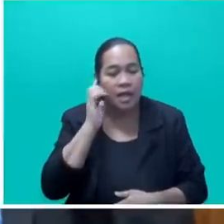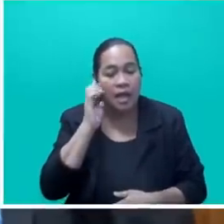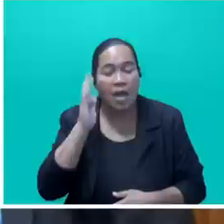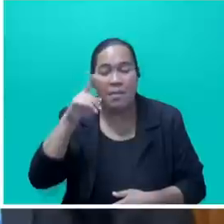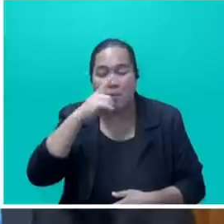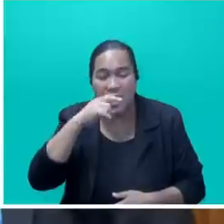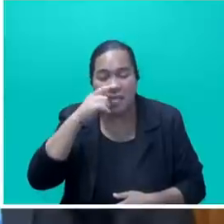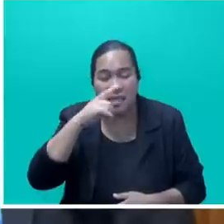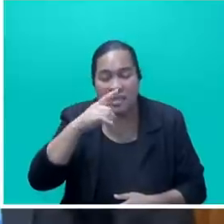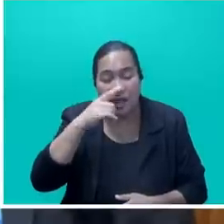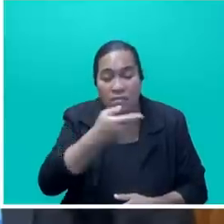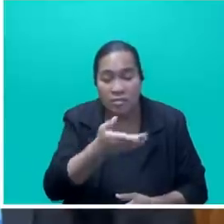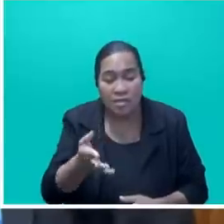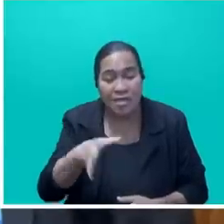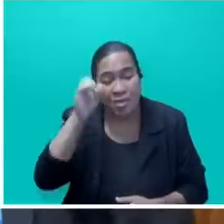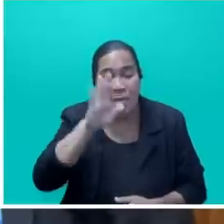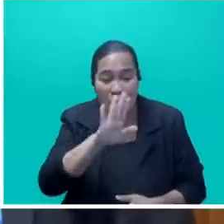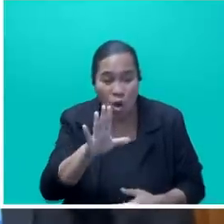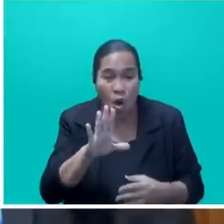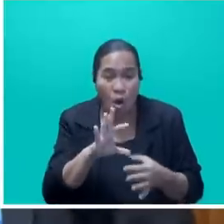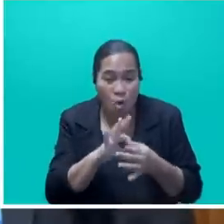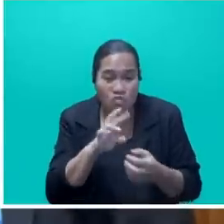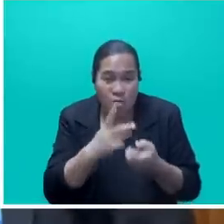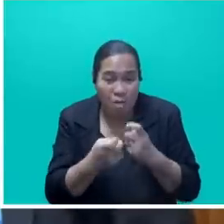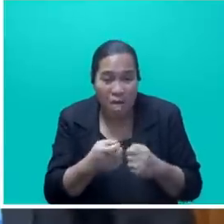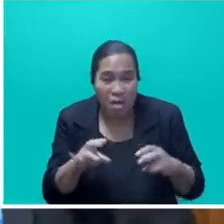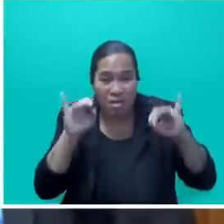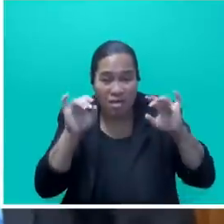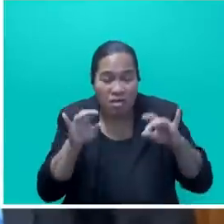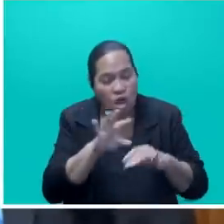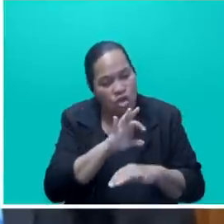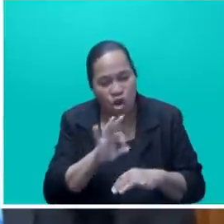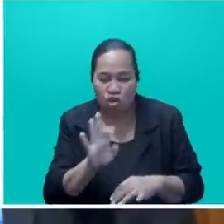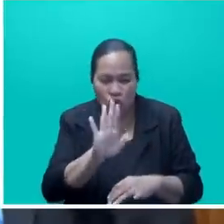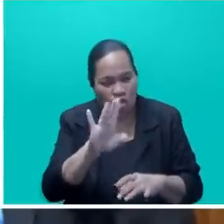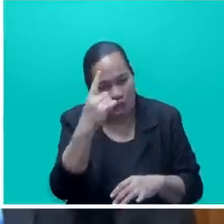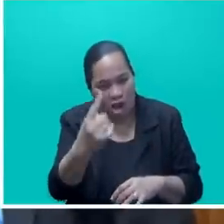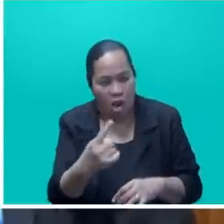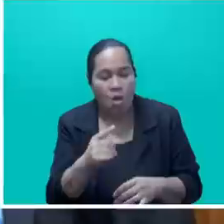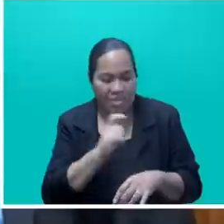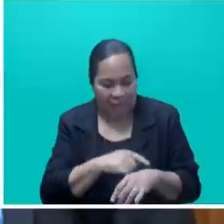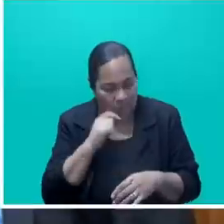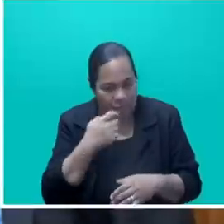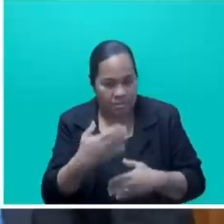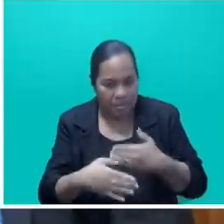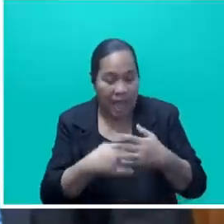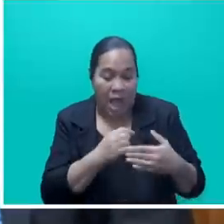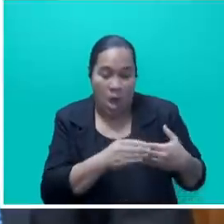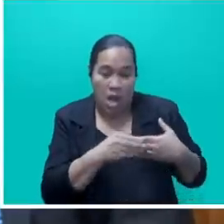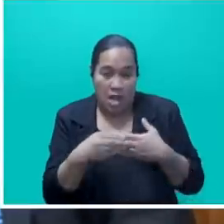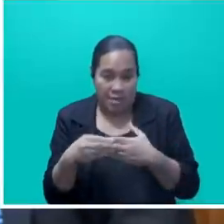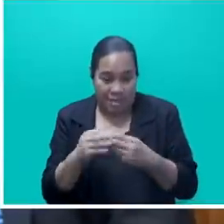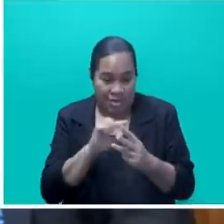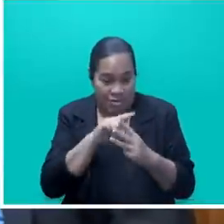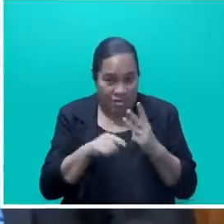hardships are no longer yours alone to overcome. Time will bear testament. Our leadership, as the coalition government, is